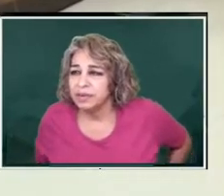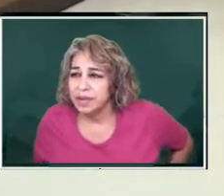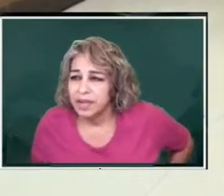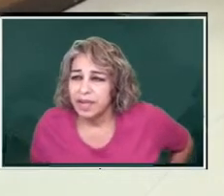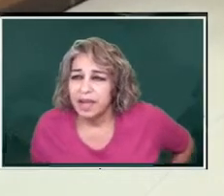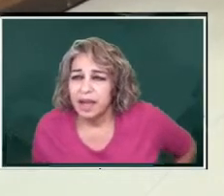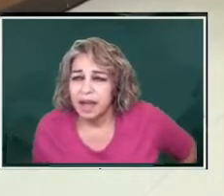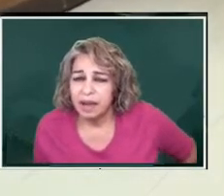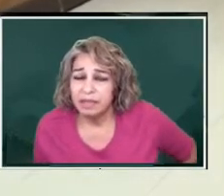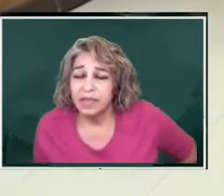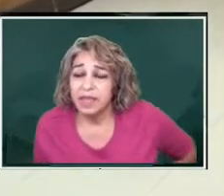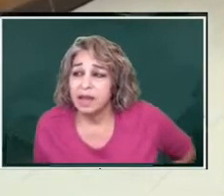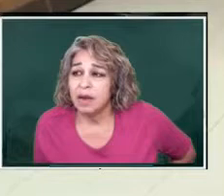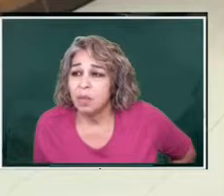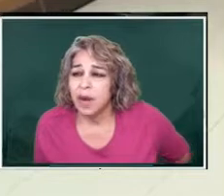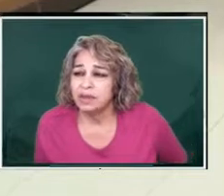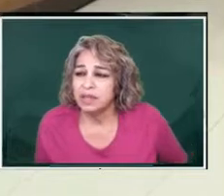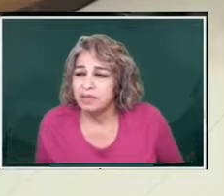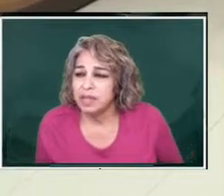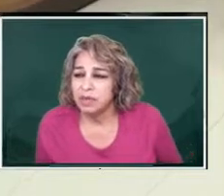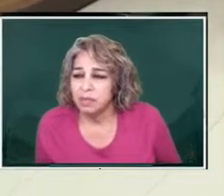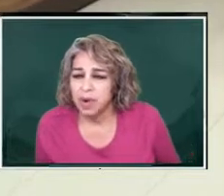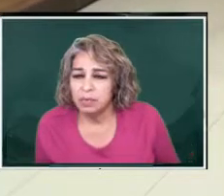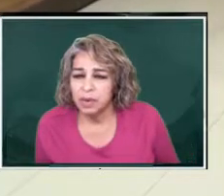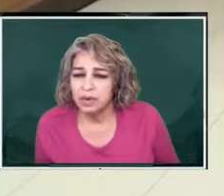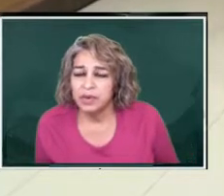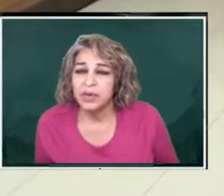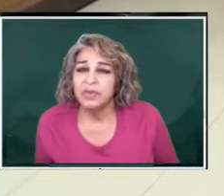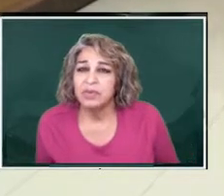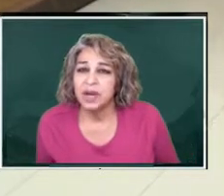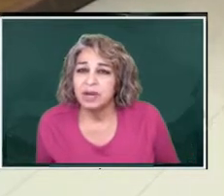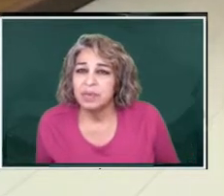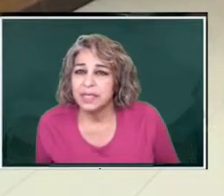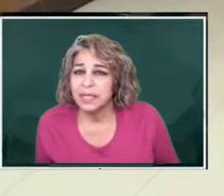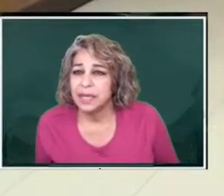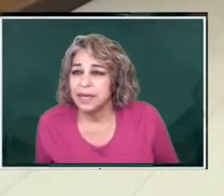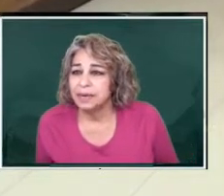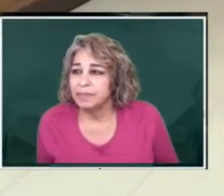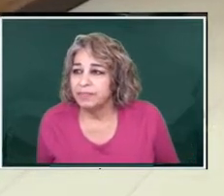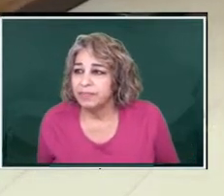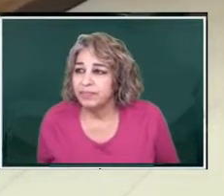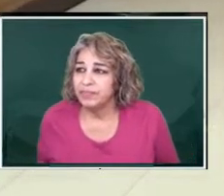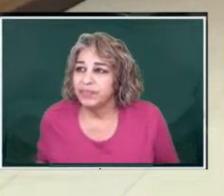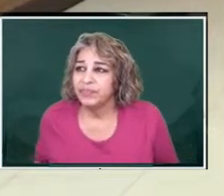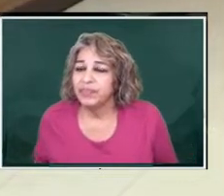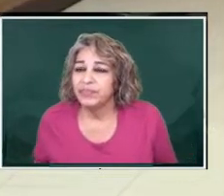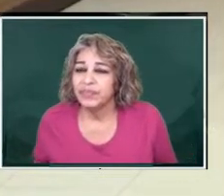of the route of the railroad, Durango-Mazatlán.